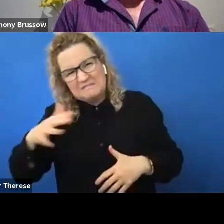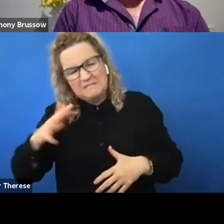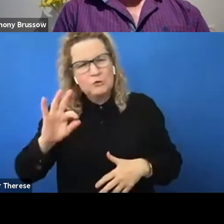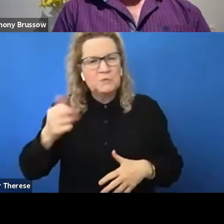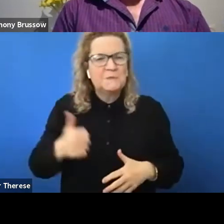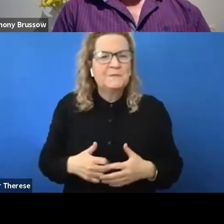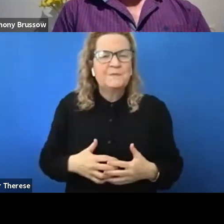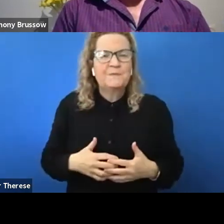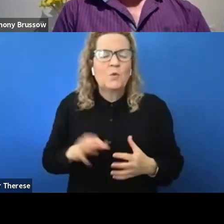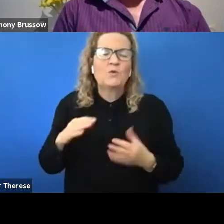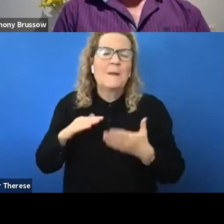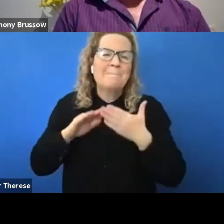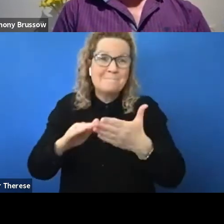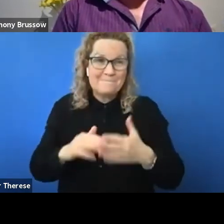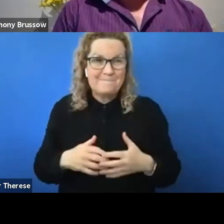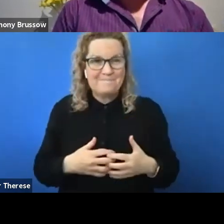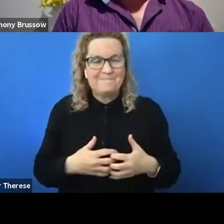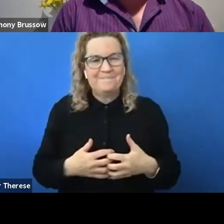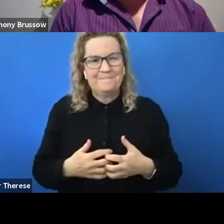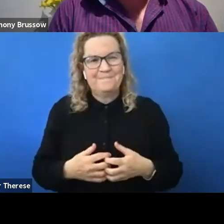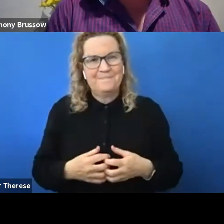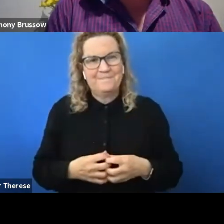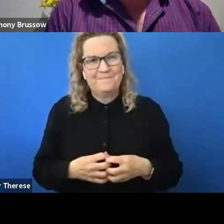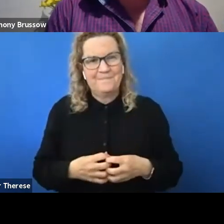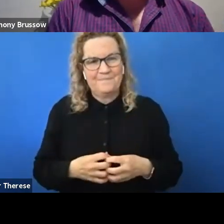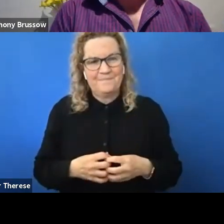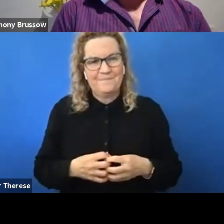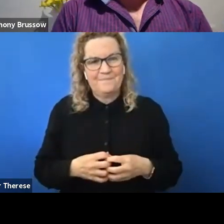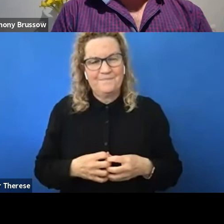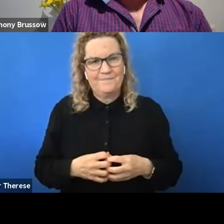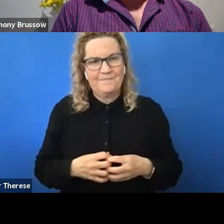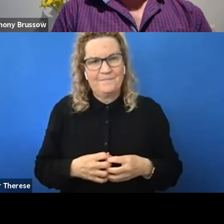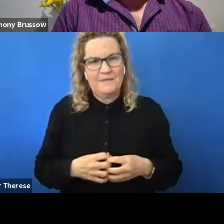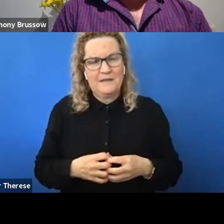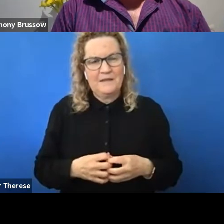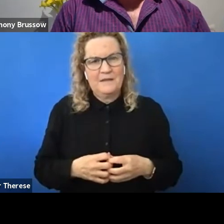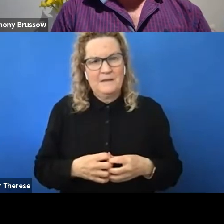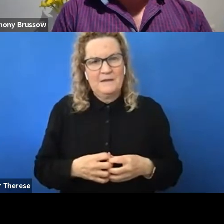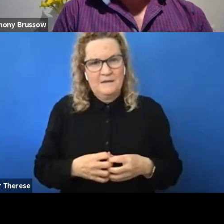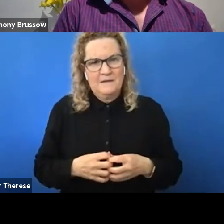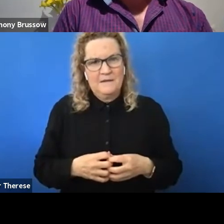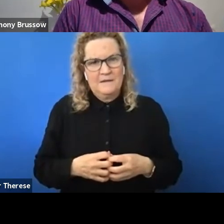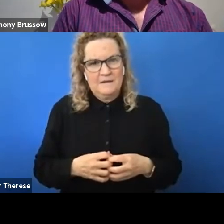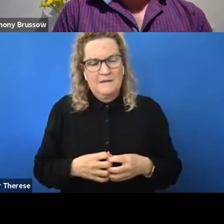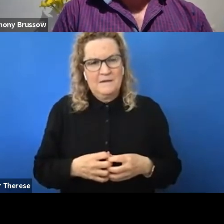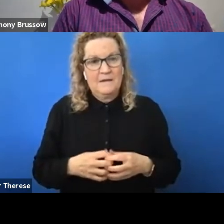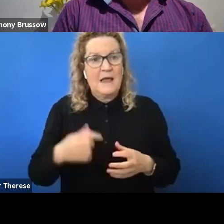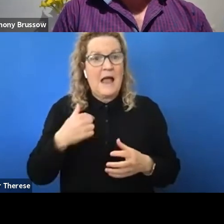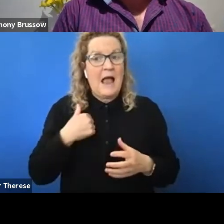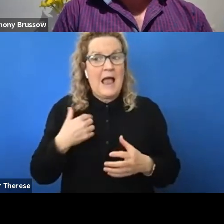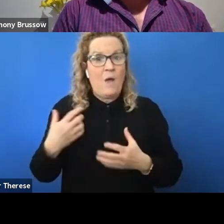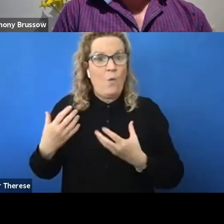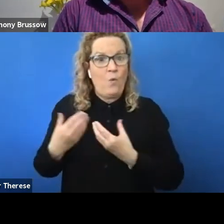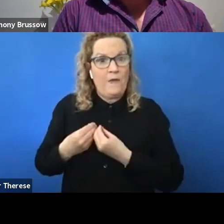in terms of supports? My support, I had somebody with me, and